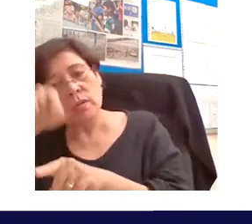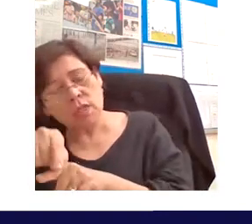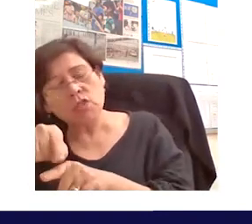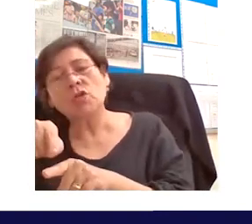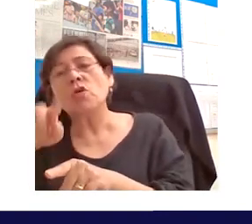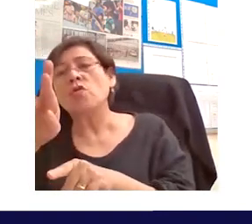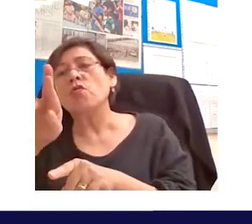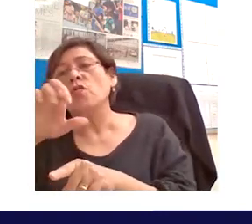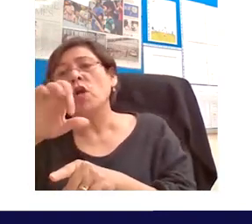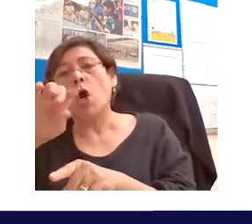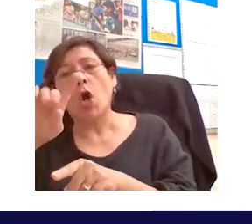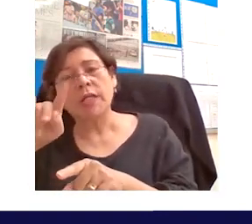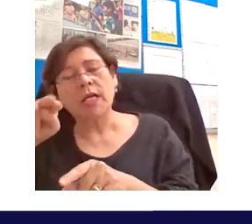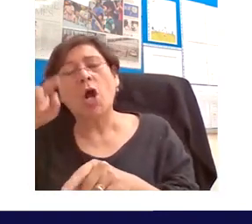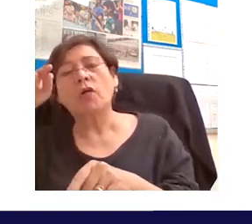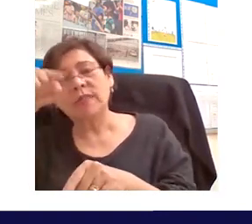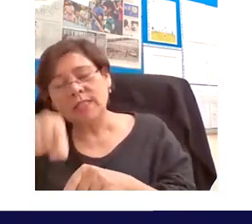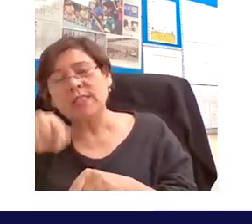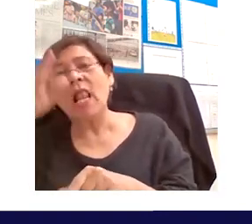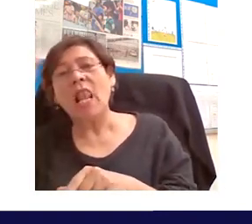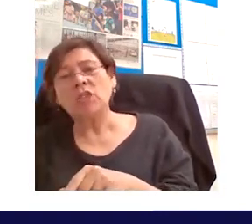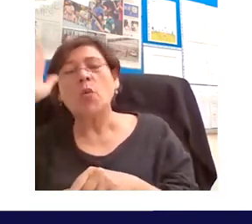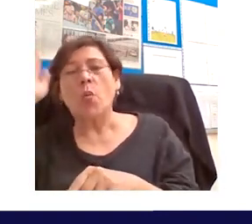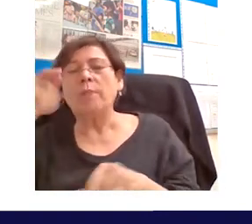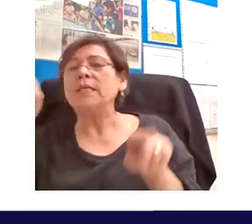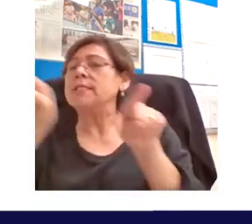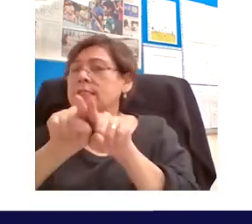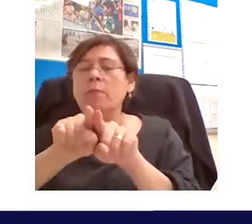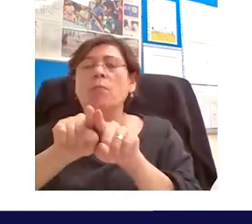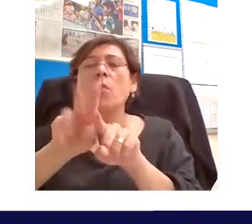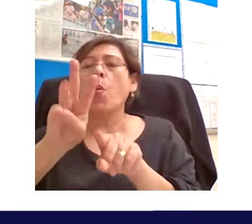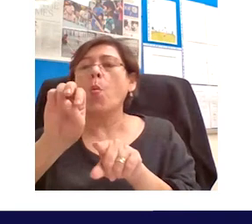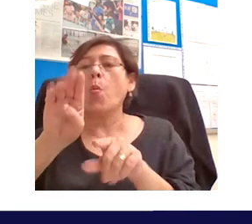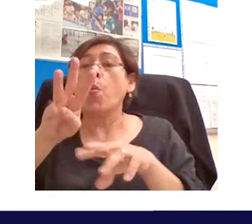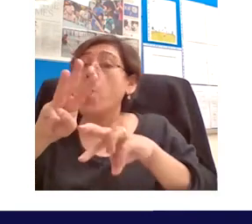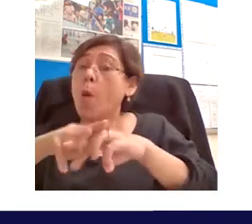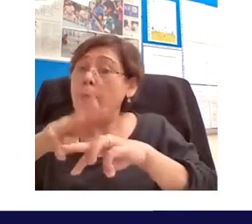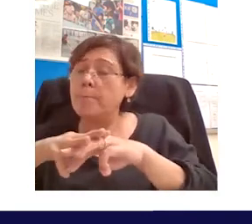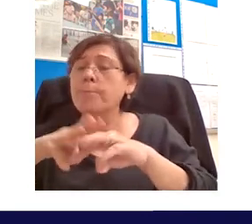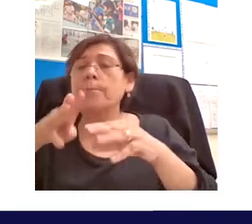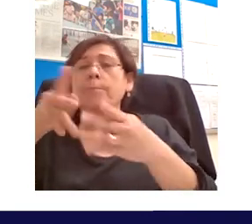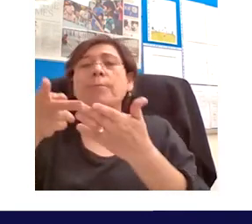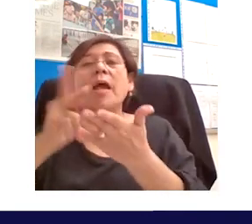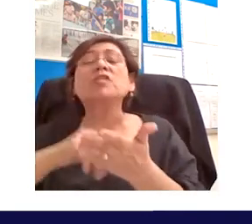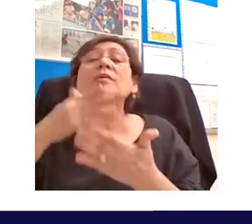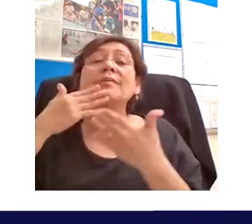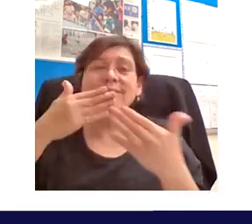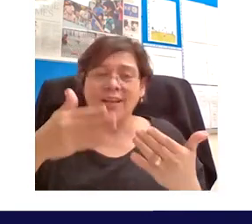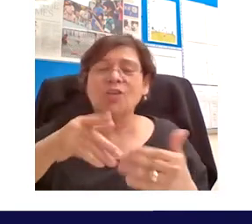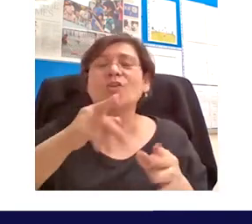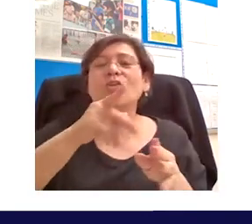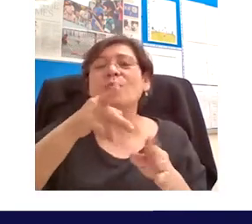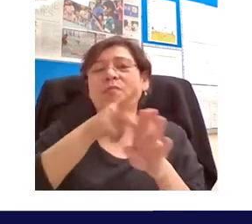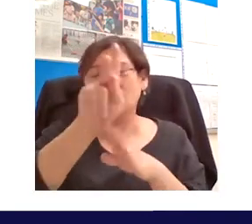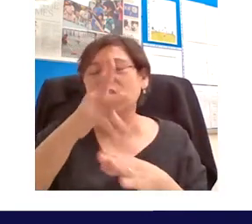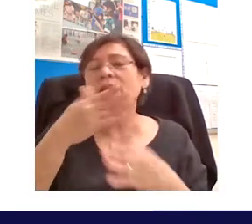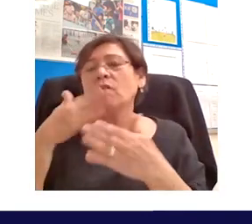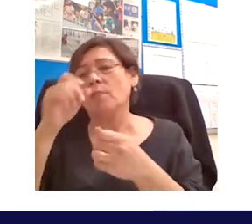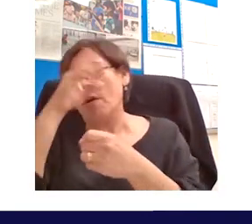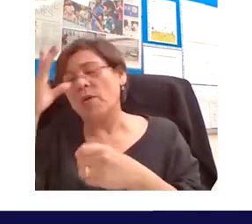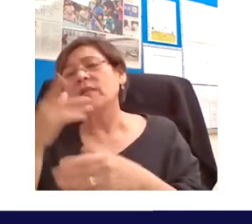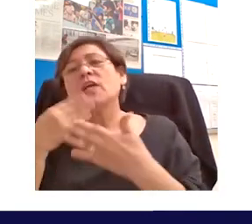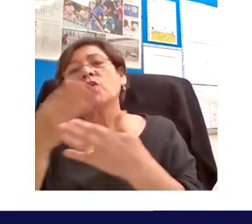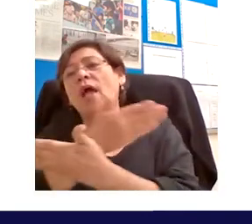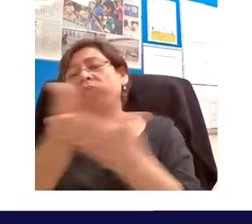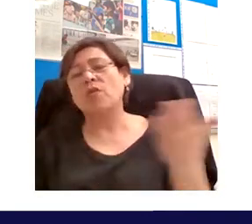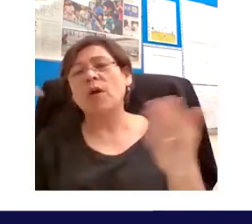days time will also be at the same web page so thank you again professor hodson thank you barbara and thank you for everyone thank you to everyone for